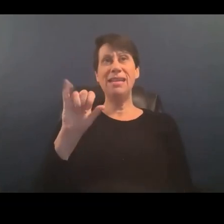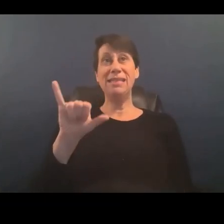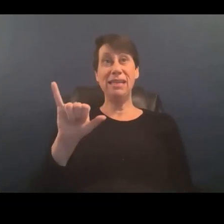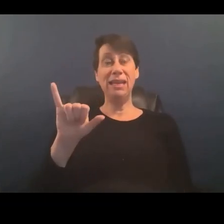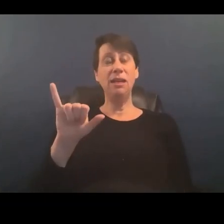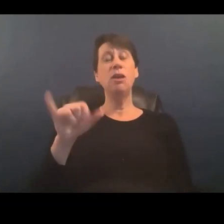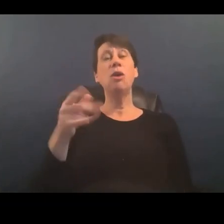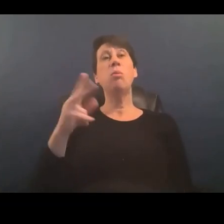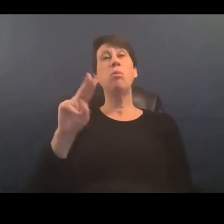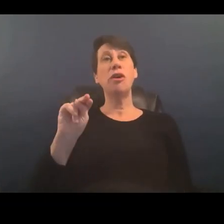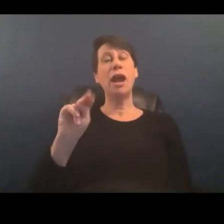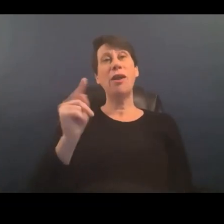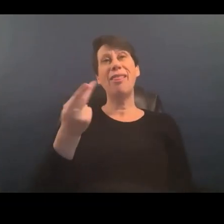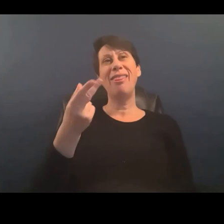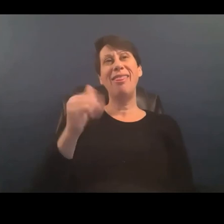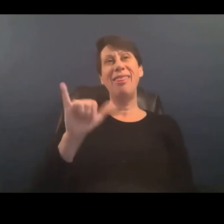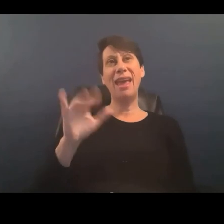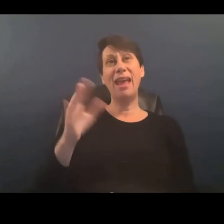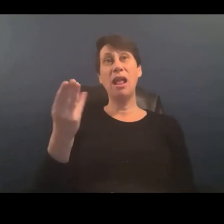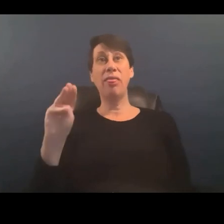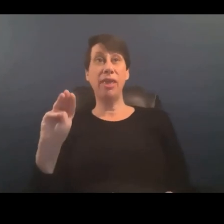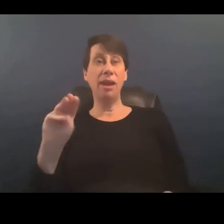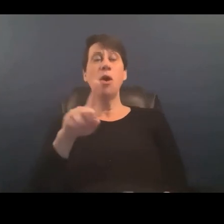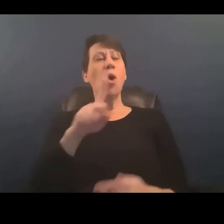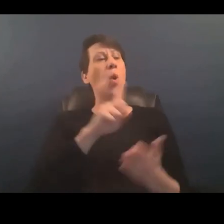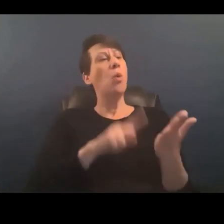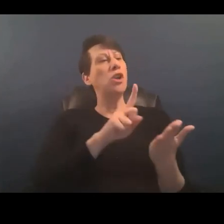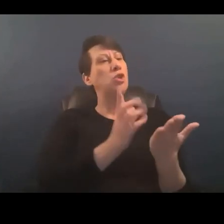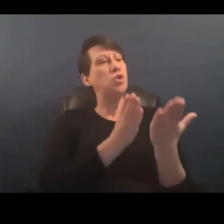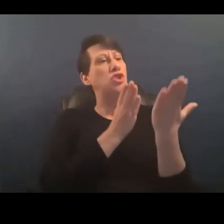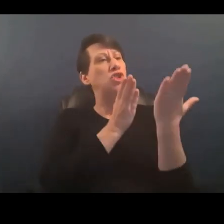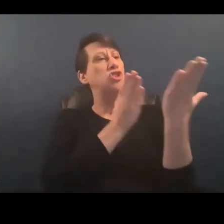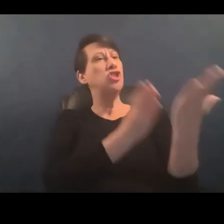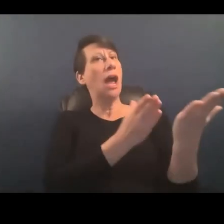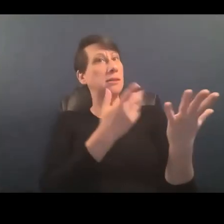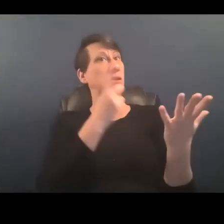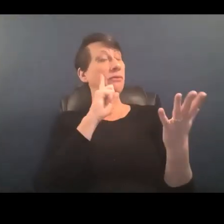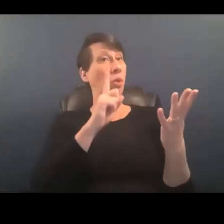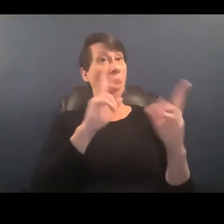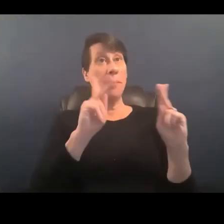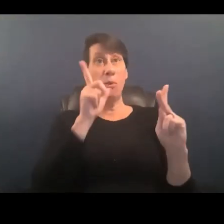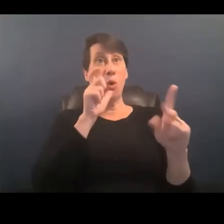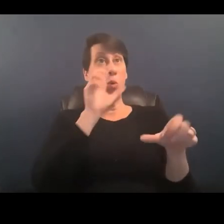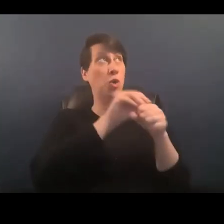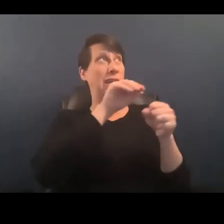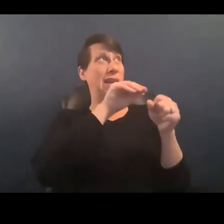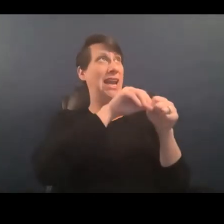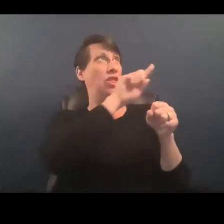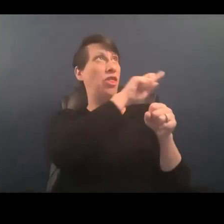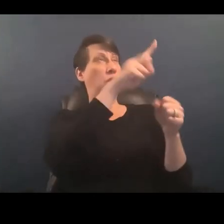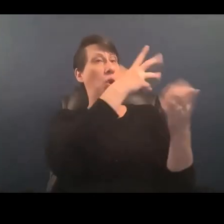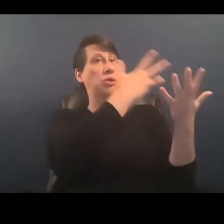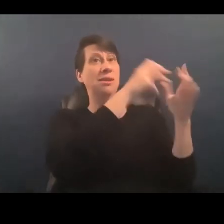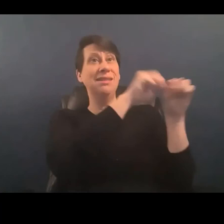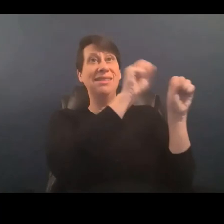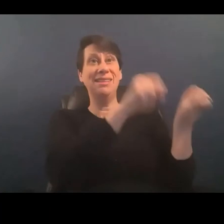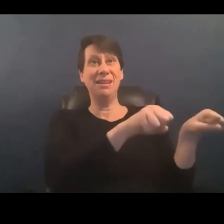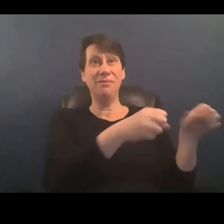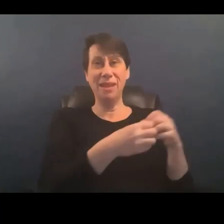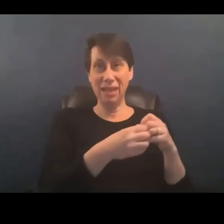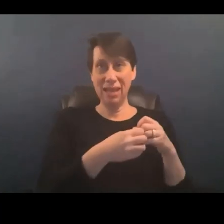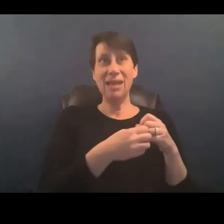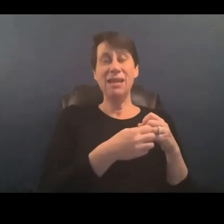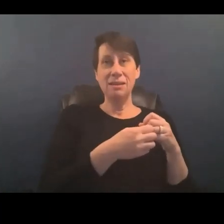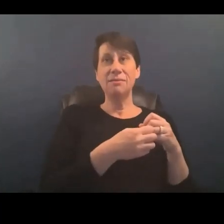do you recommend for folks who are working in carcerally minded systems i feel that i can't leave for my own finances